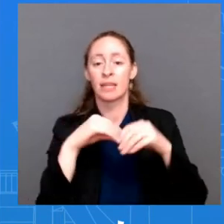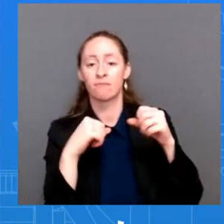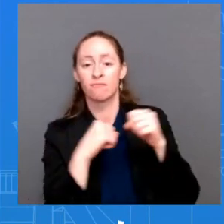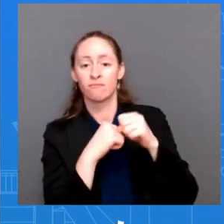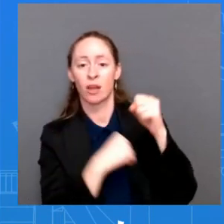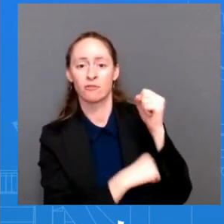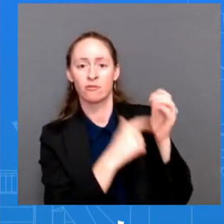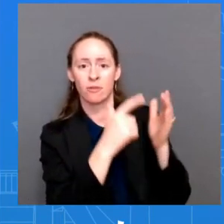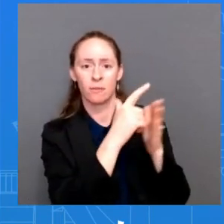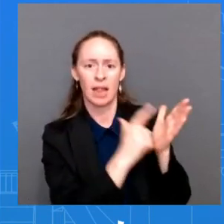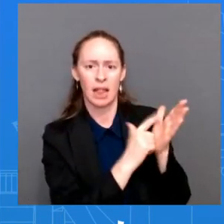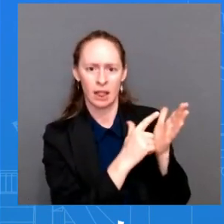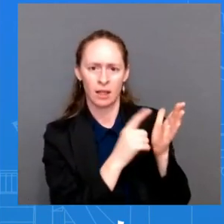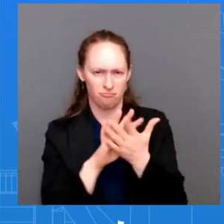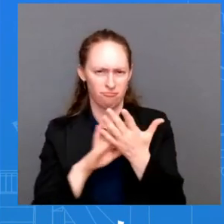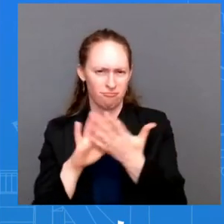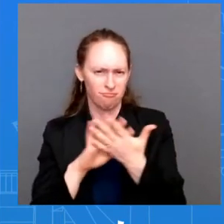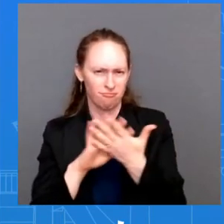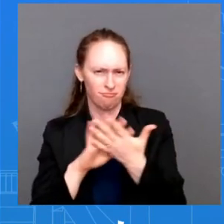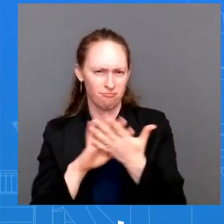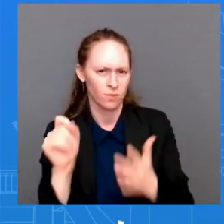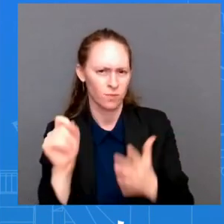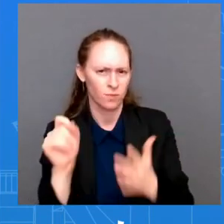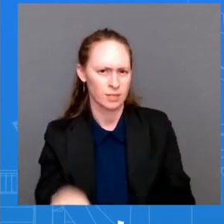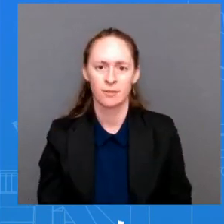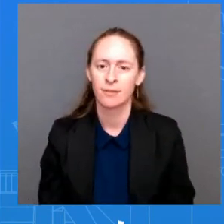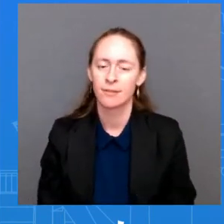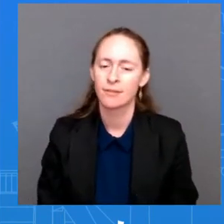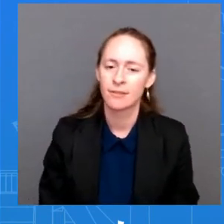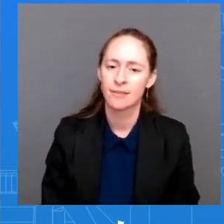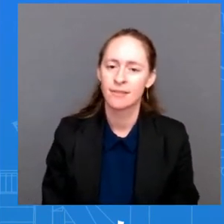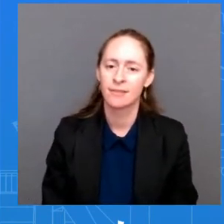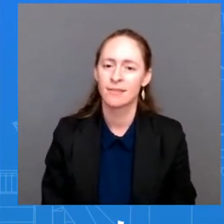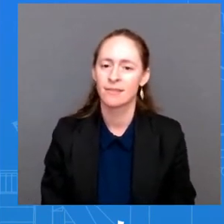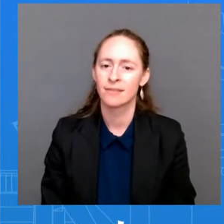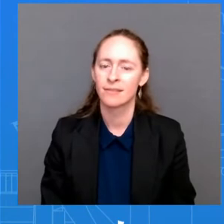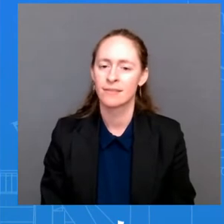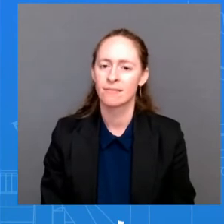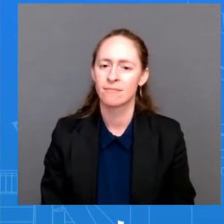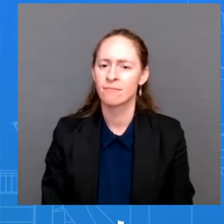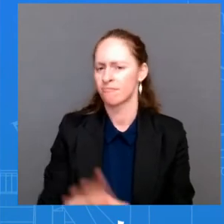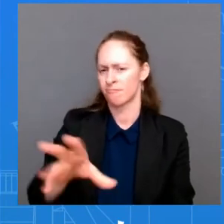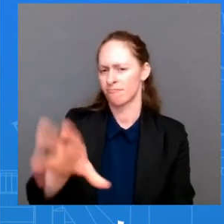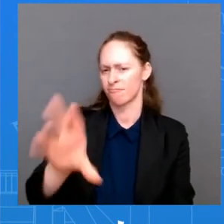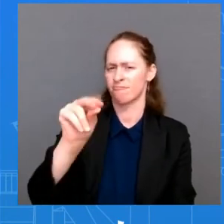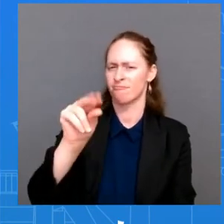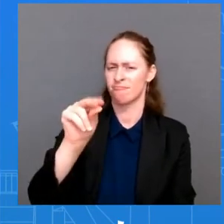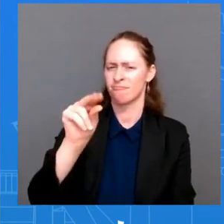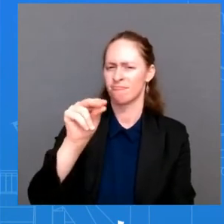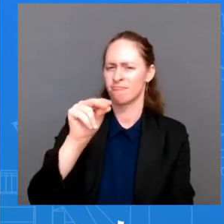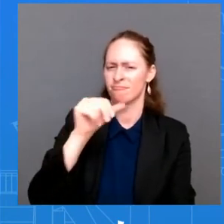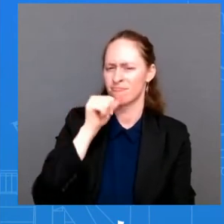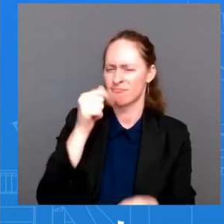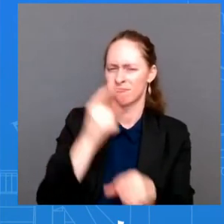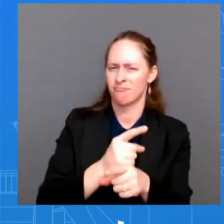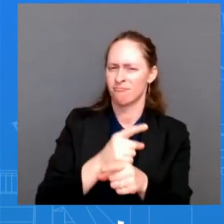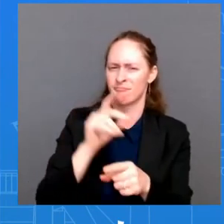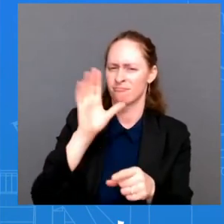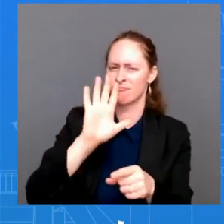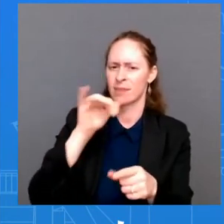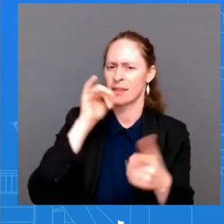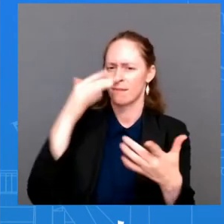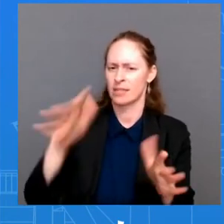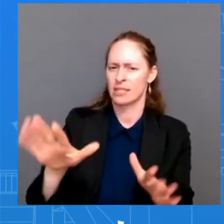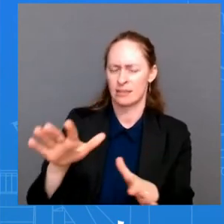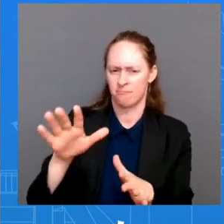it is not correct because i will give you why it's not correct because it is incomplete uh the jct uh report